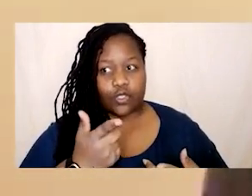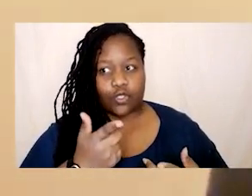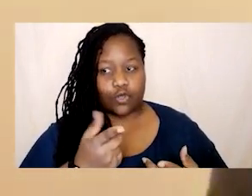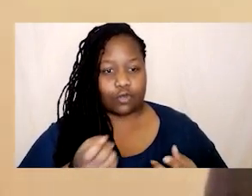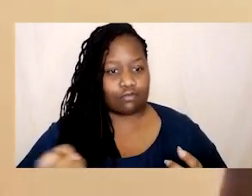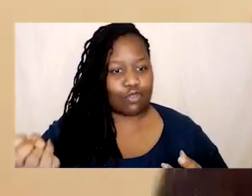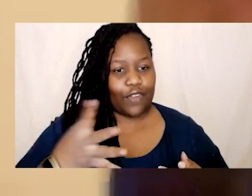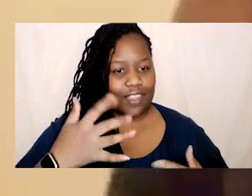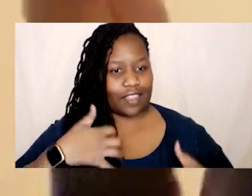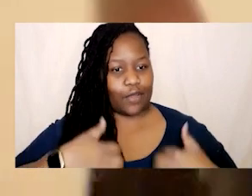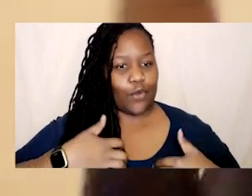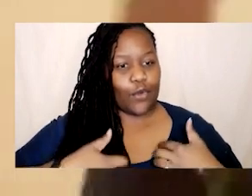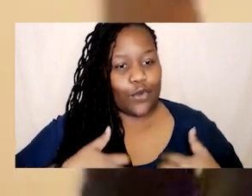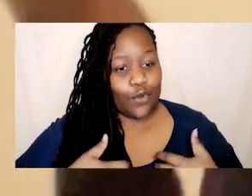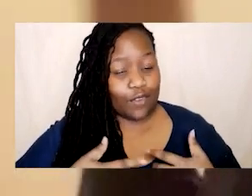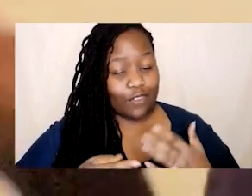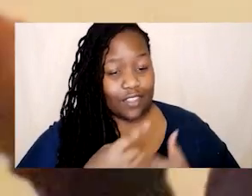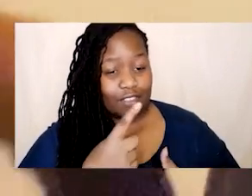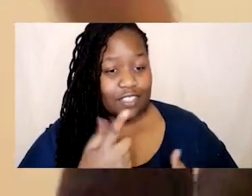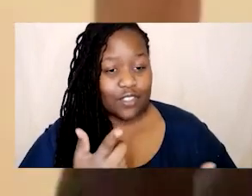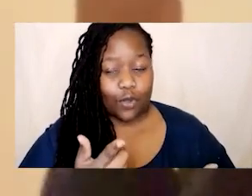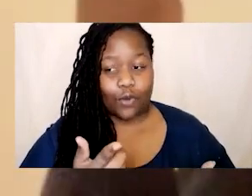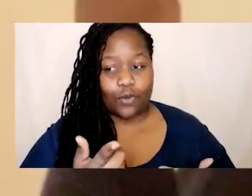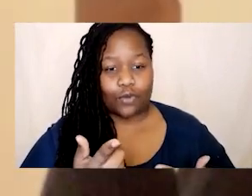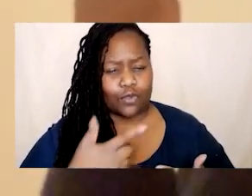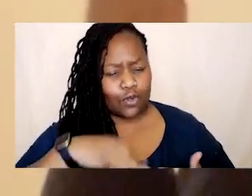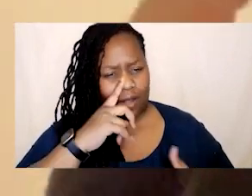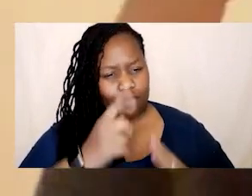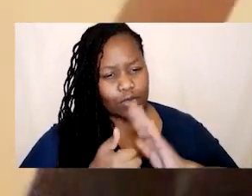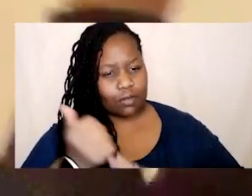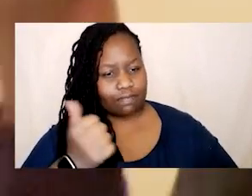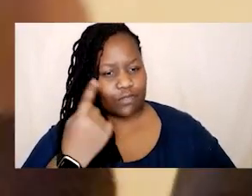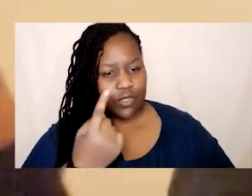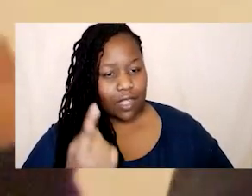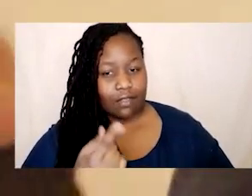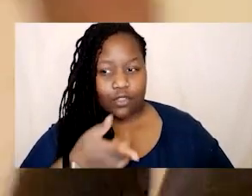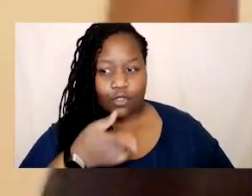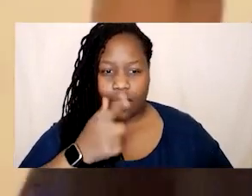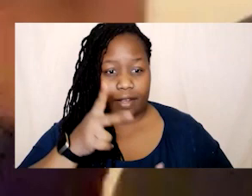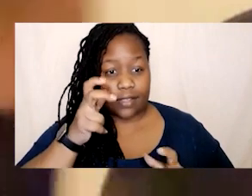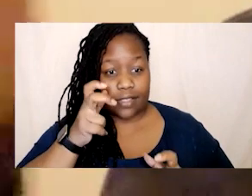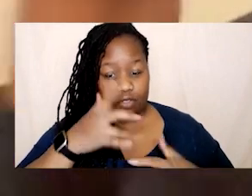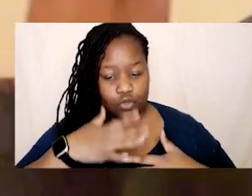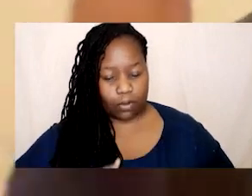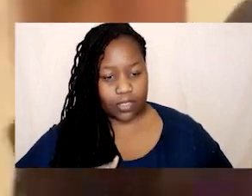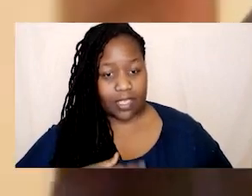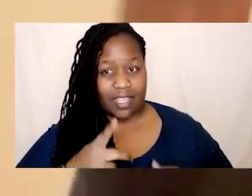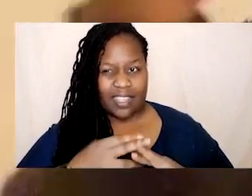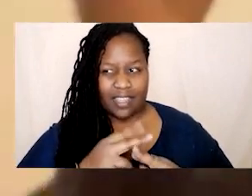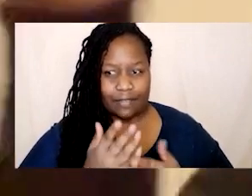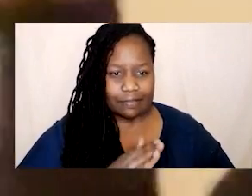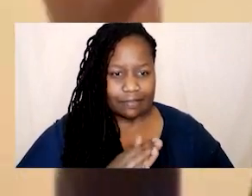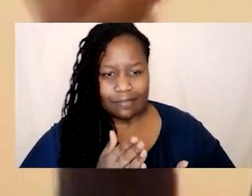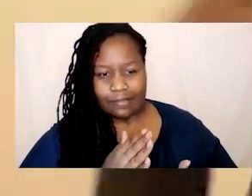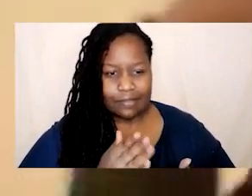like if you are stuck in a rut you don't need to like get it get out of it yourself and you can listen to your body signals and if in doubt say